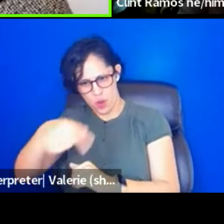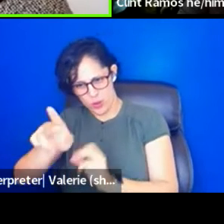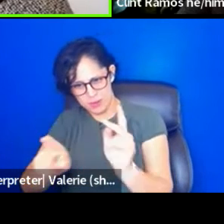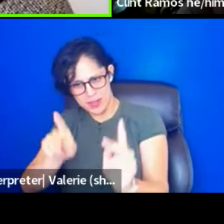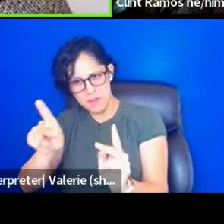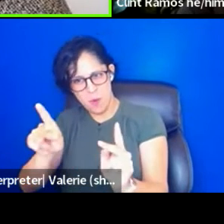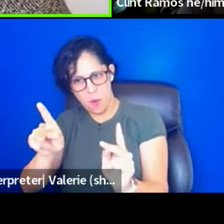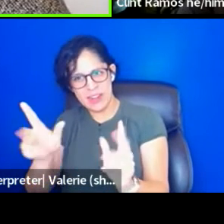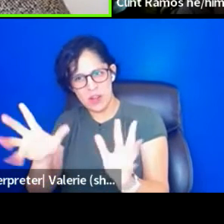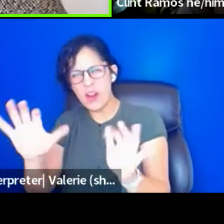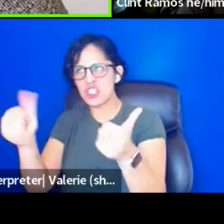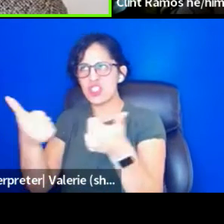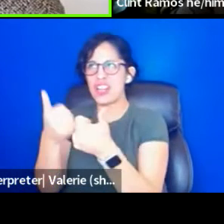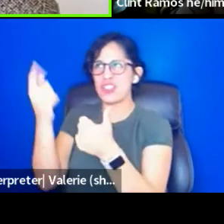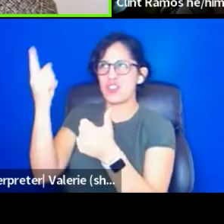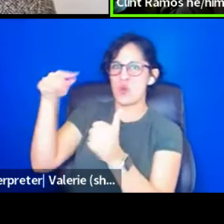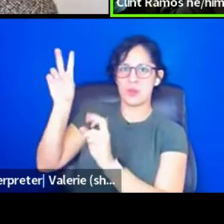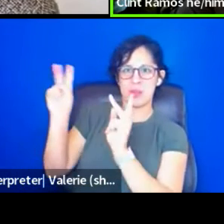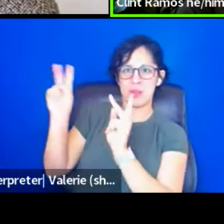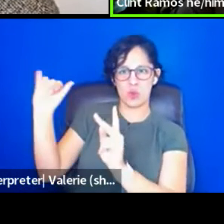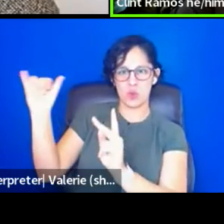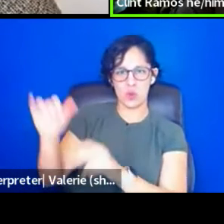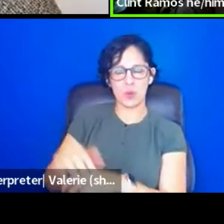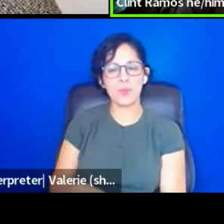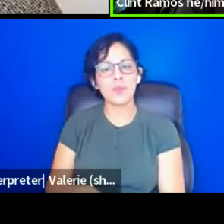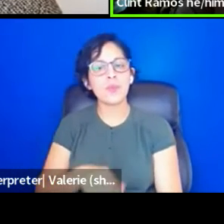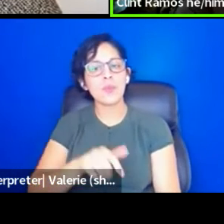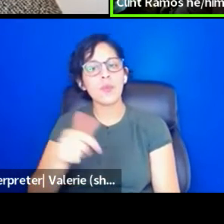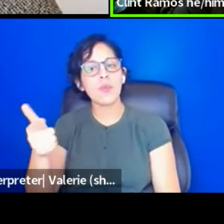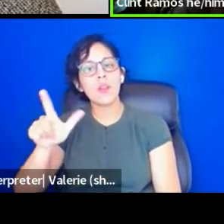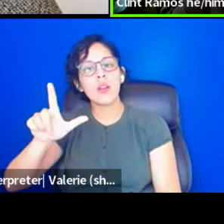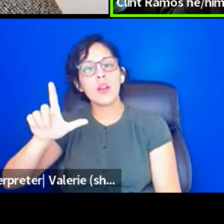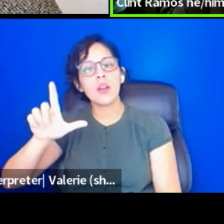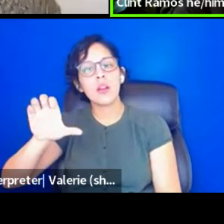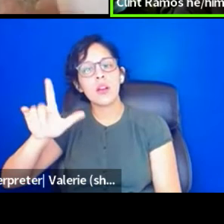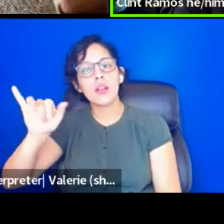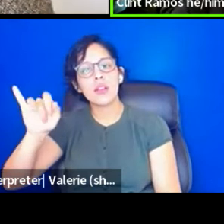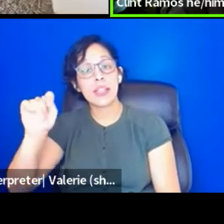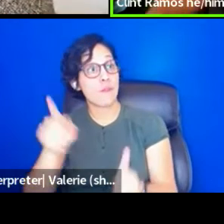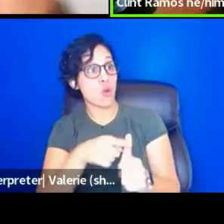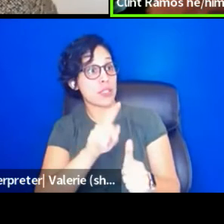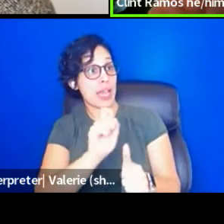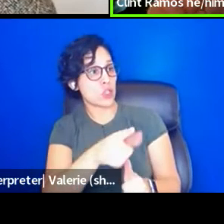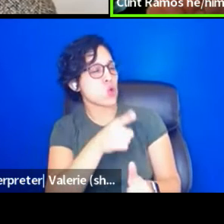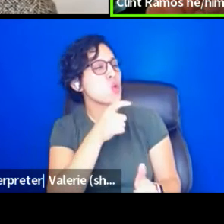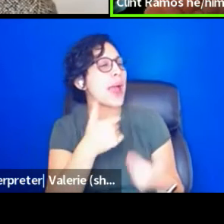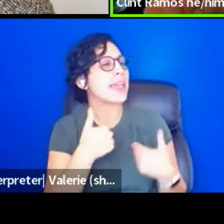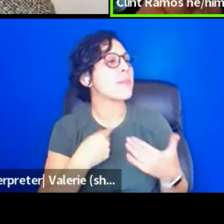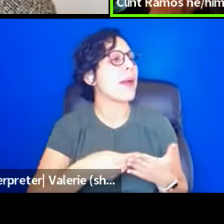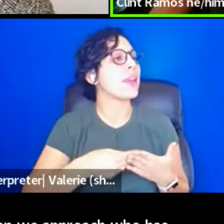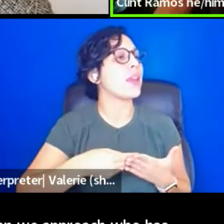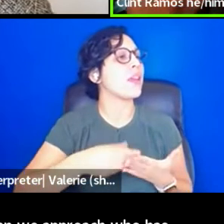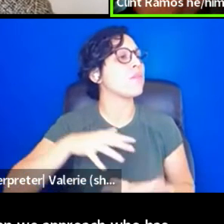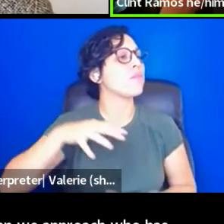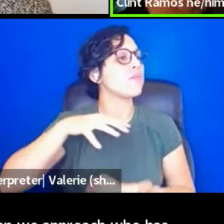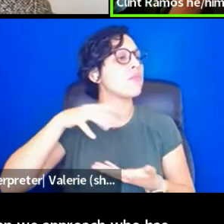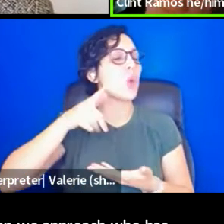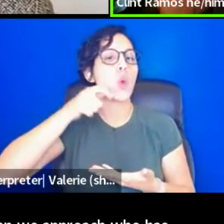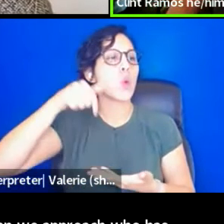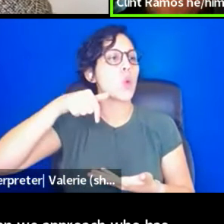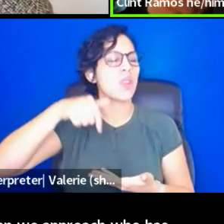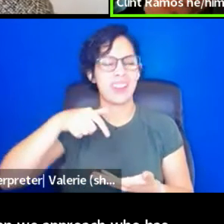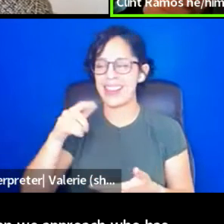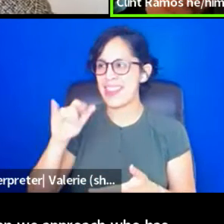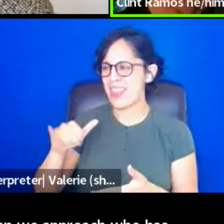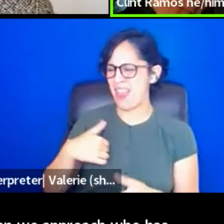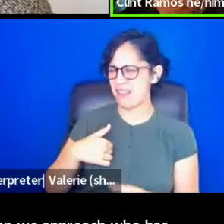those folks as well. Because the first ask is, who has money? Who can we approach who has money? Right? And that to me is